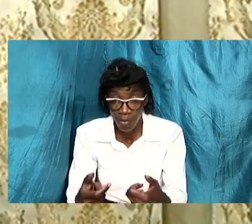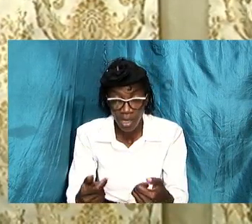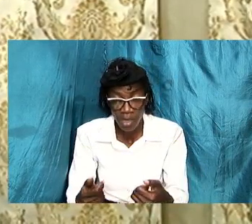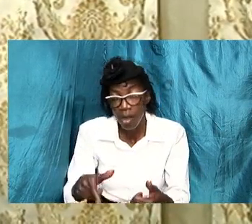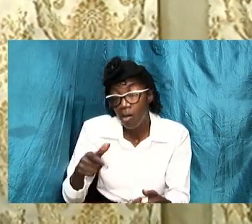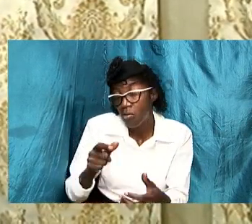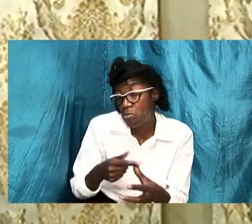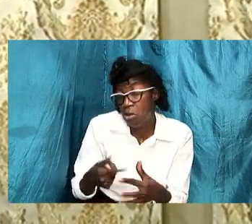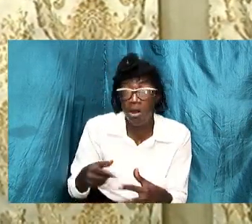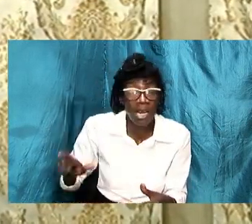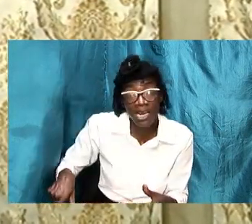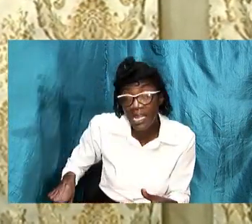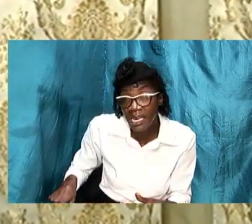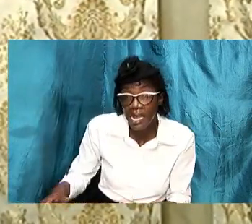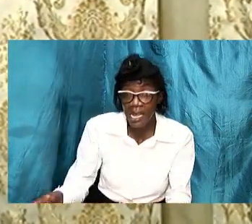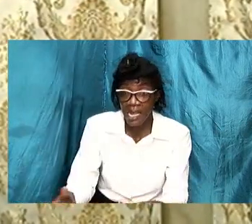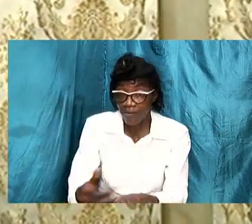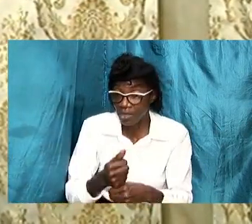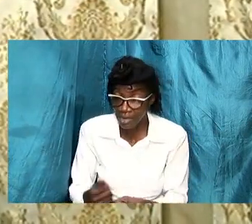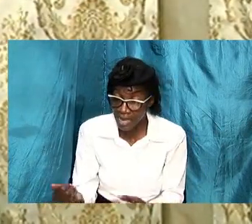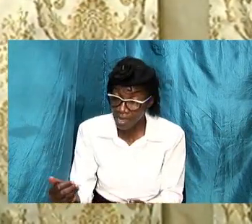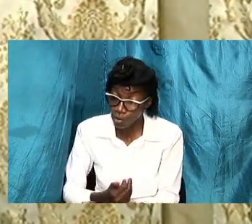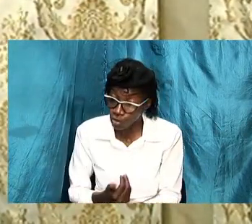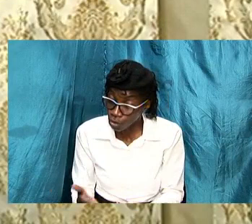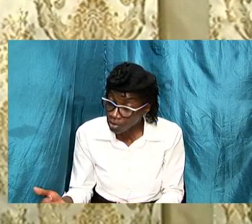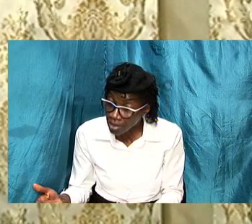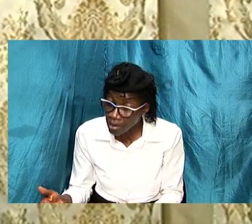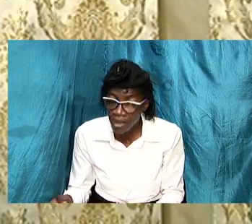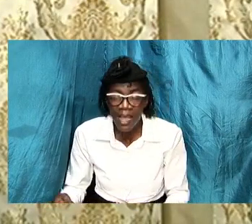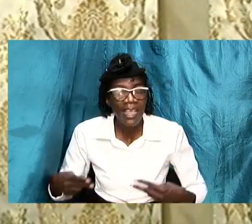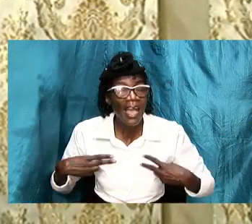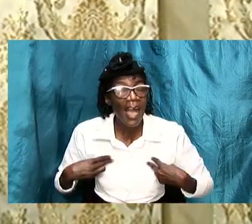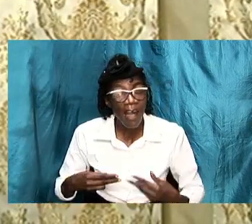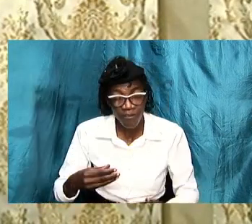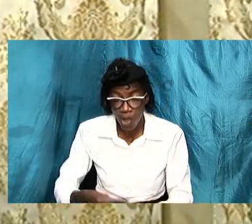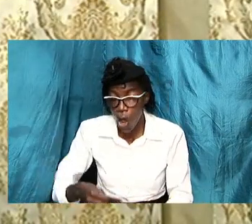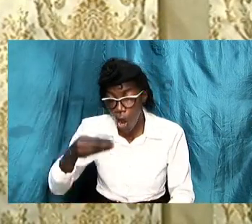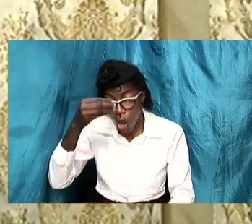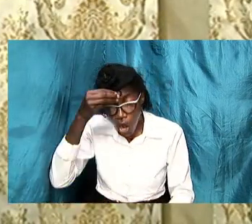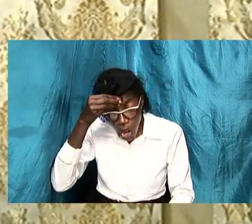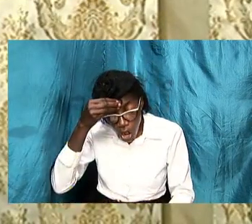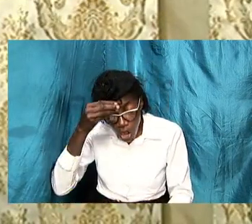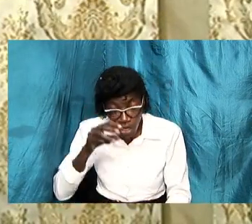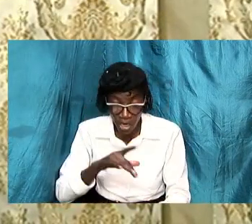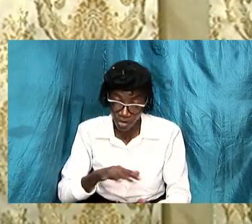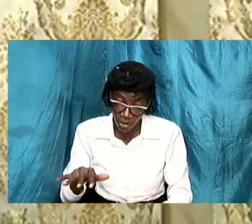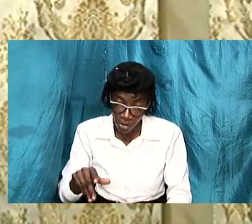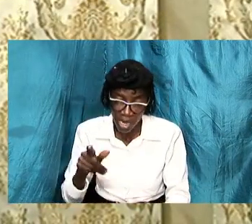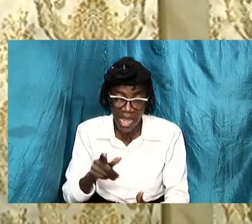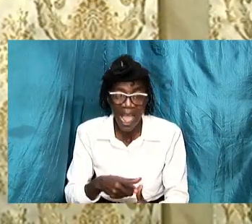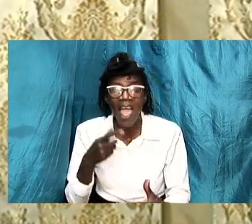steps we have to learn we have to study and then we have to act